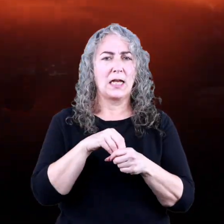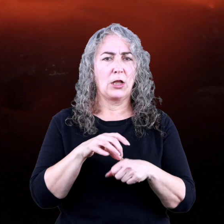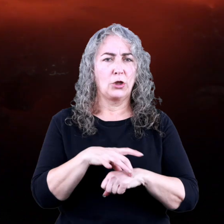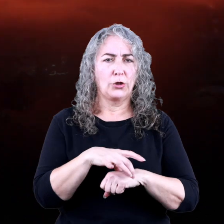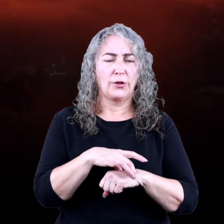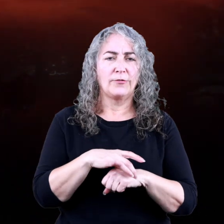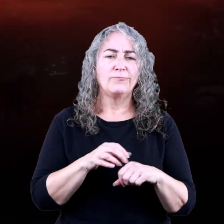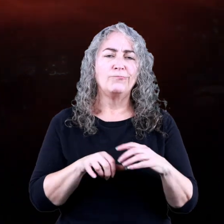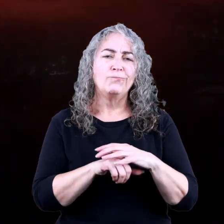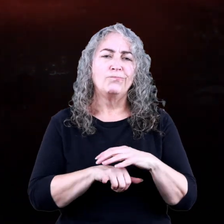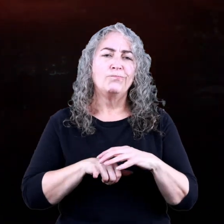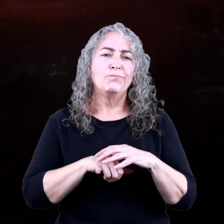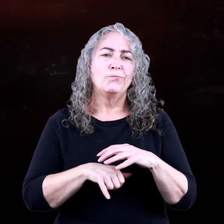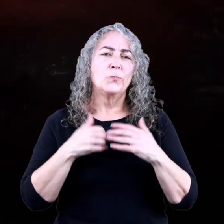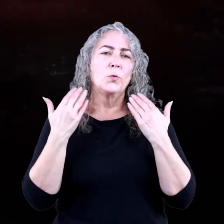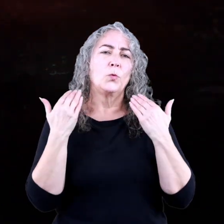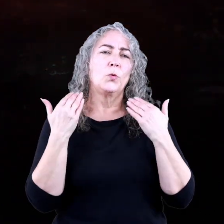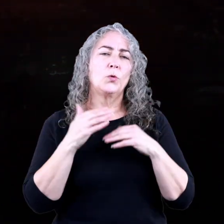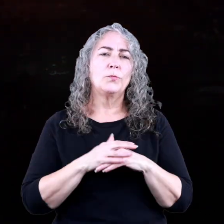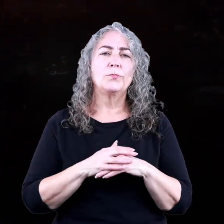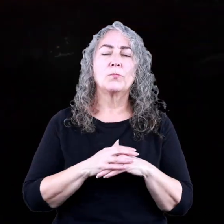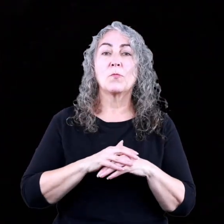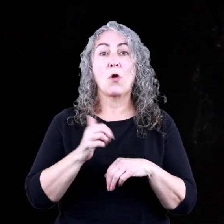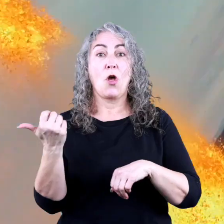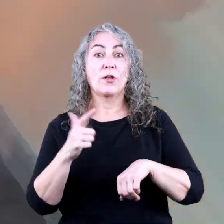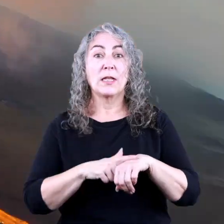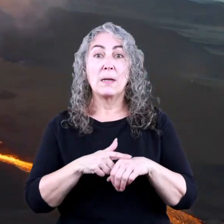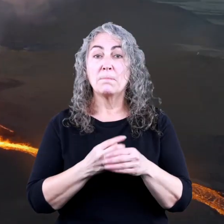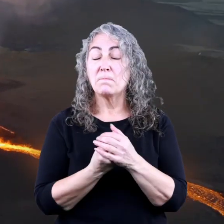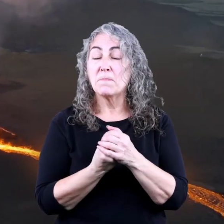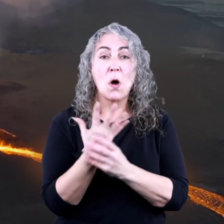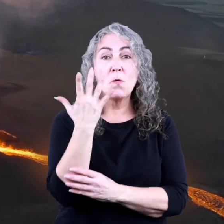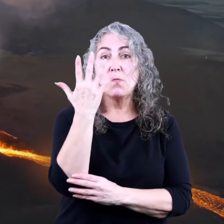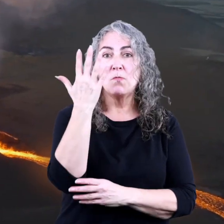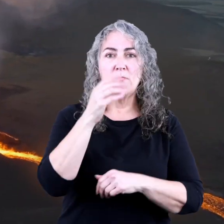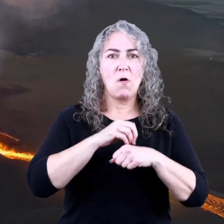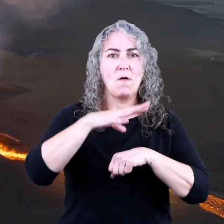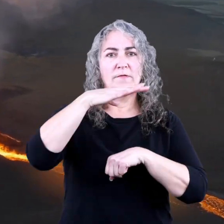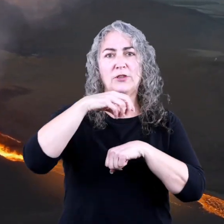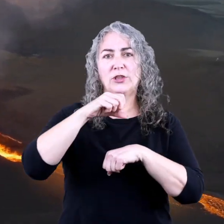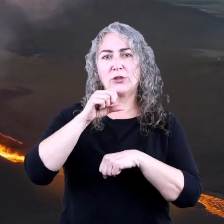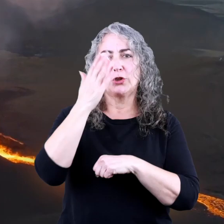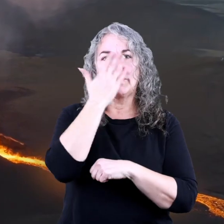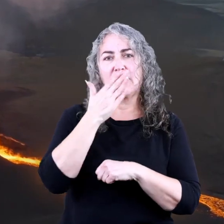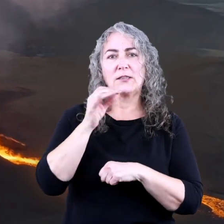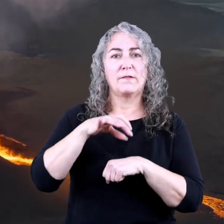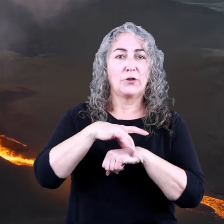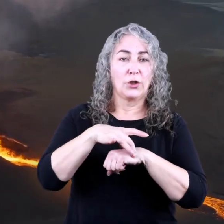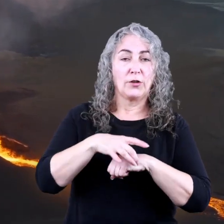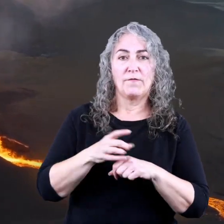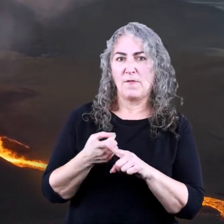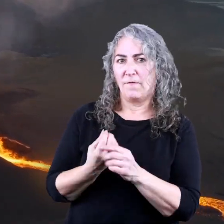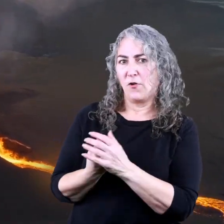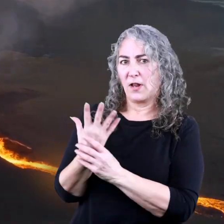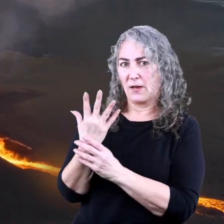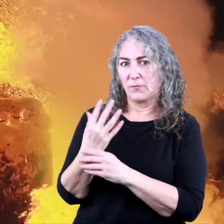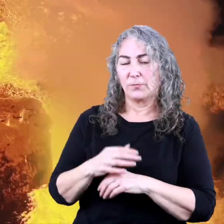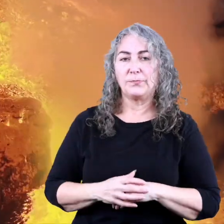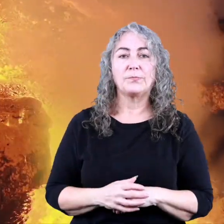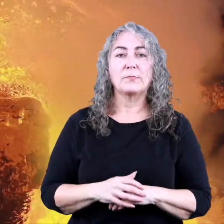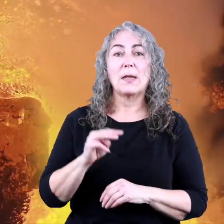cools inside the Earth. Other times it erupts onto the surface of the Earth from a volcano.